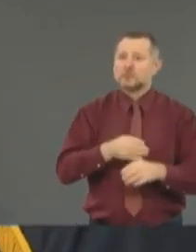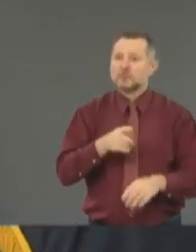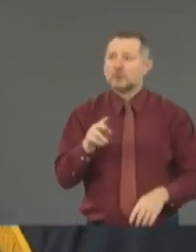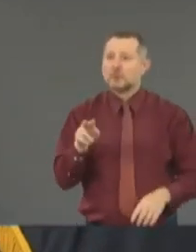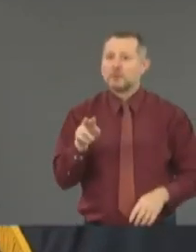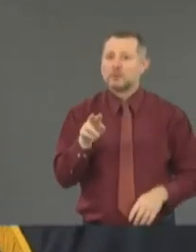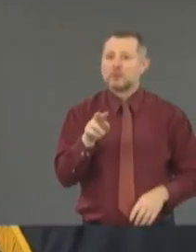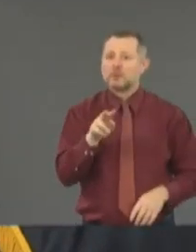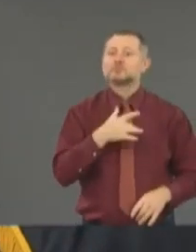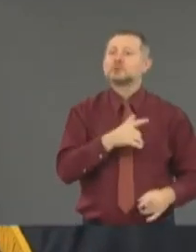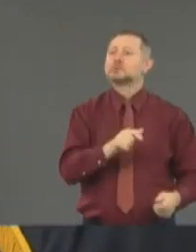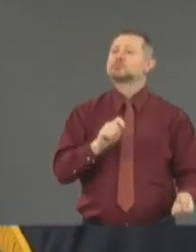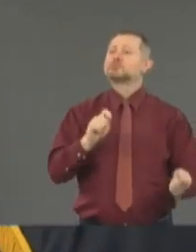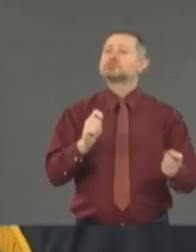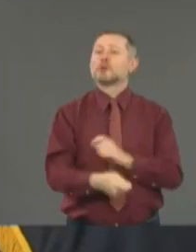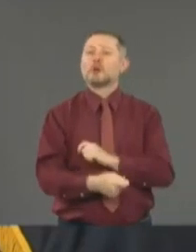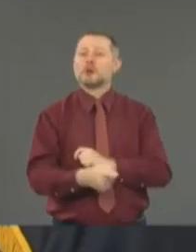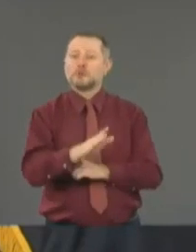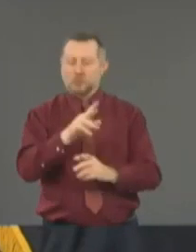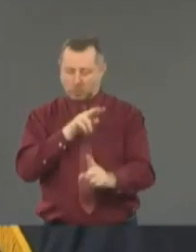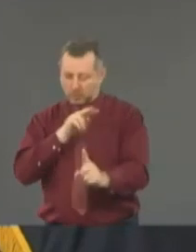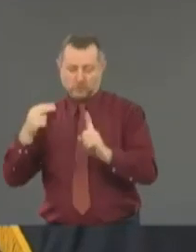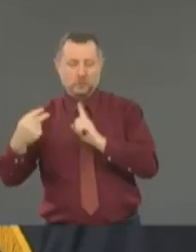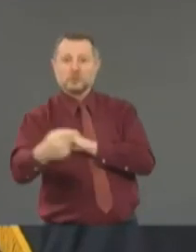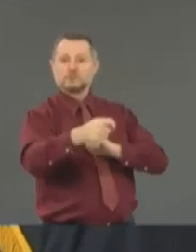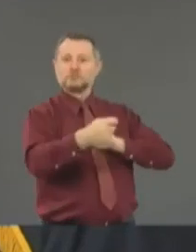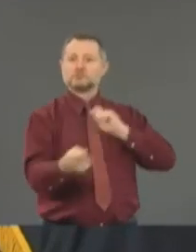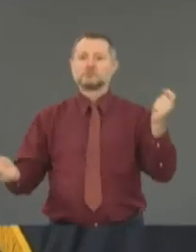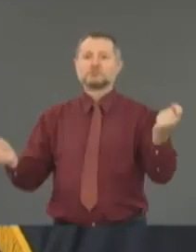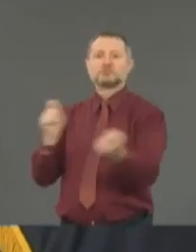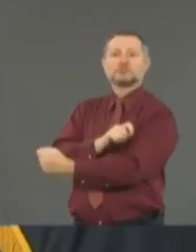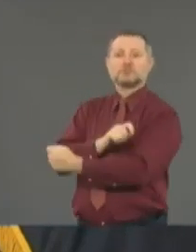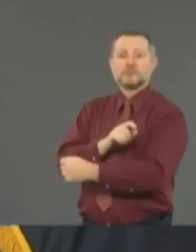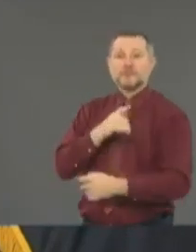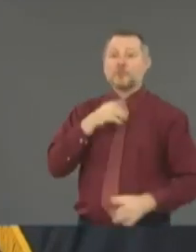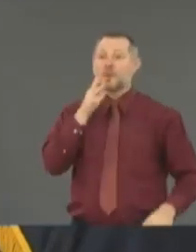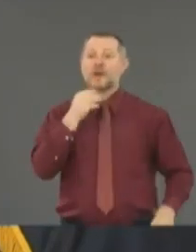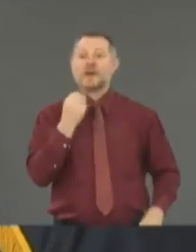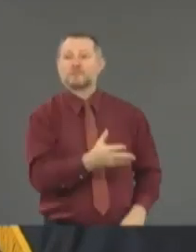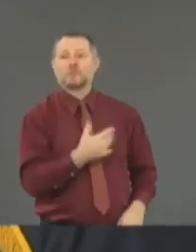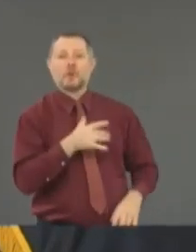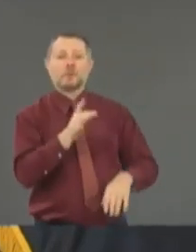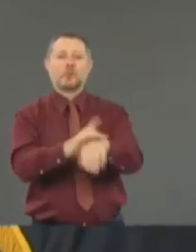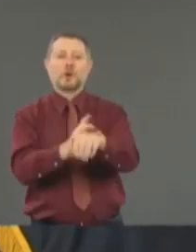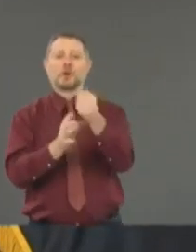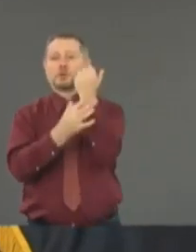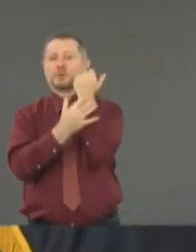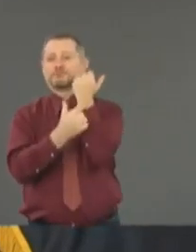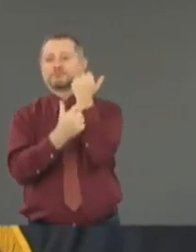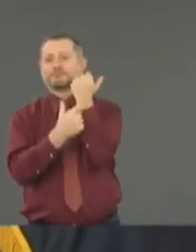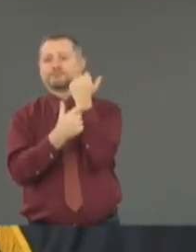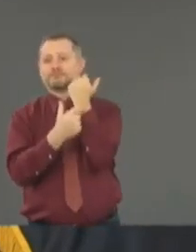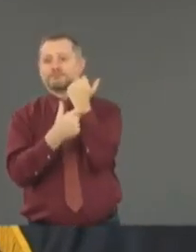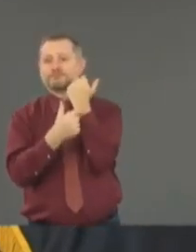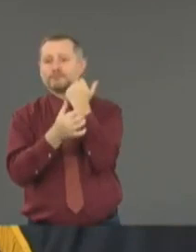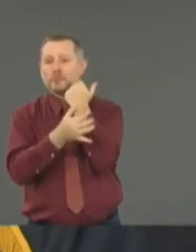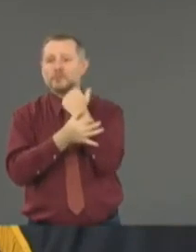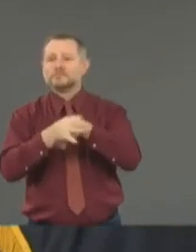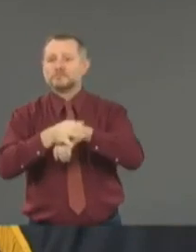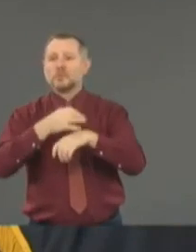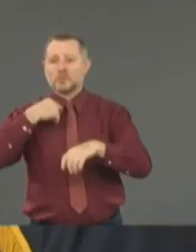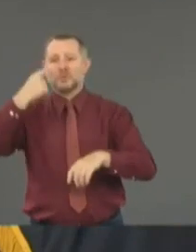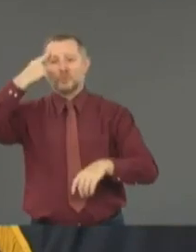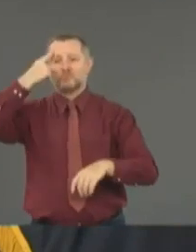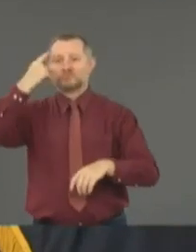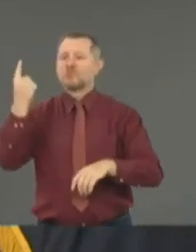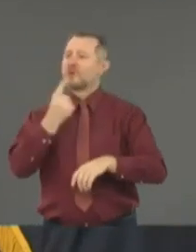us all a different perspective. I'm going to give Michaela my watch. What means, made me think, what means something to